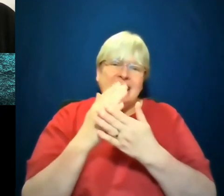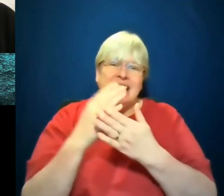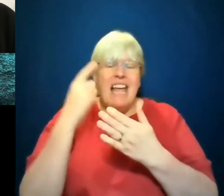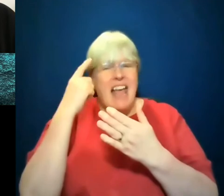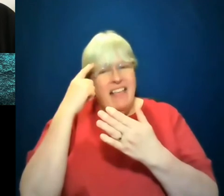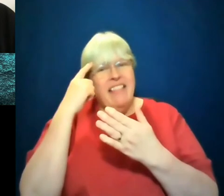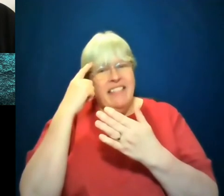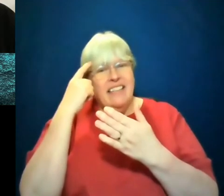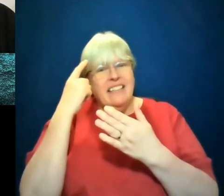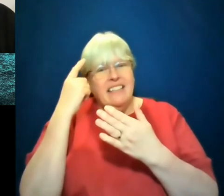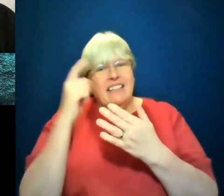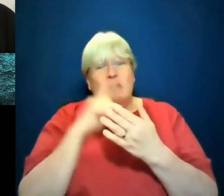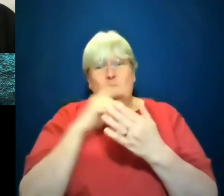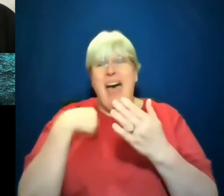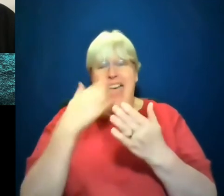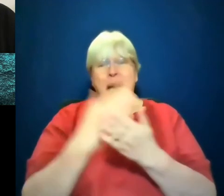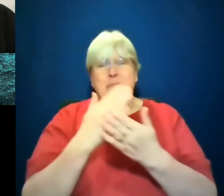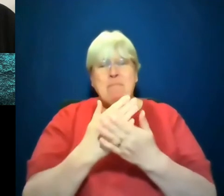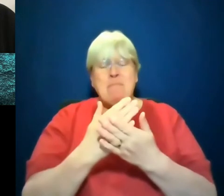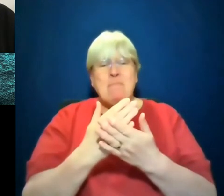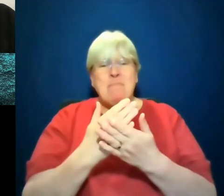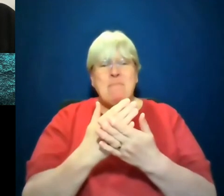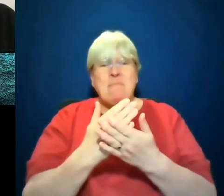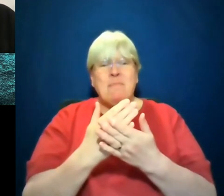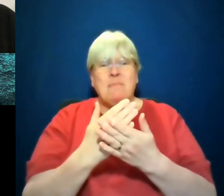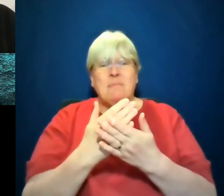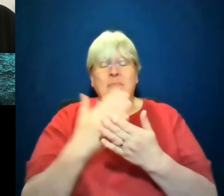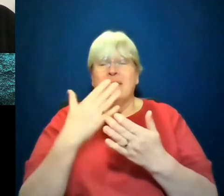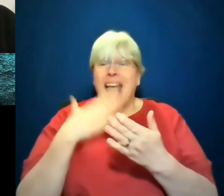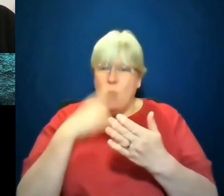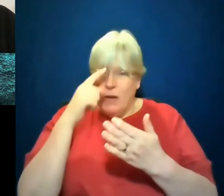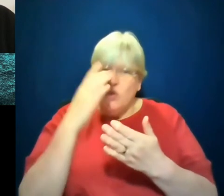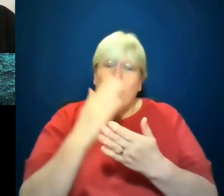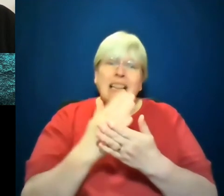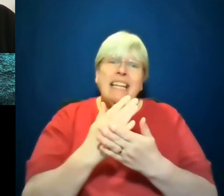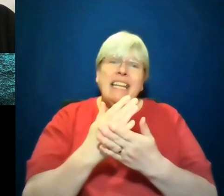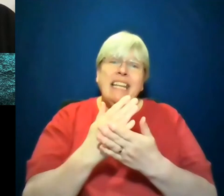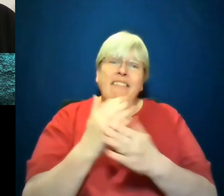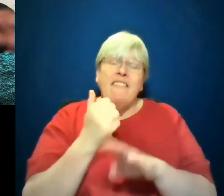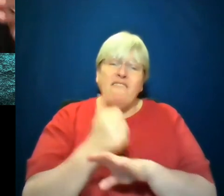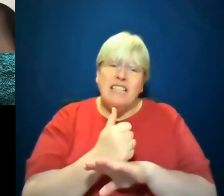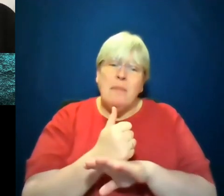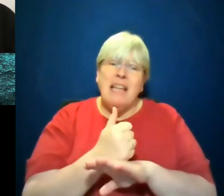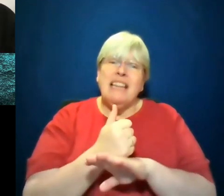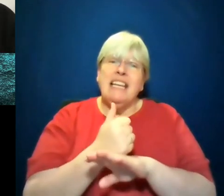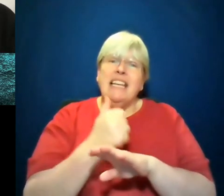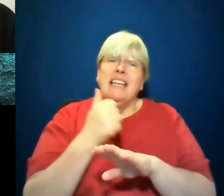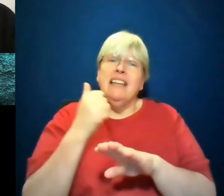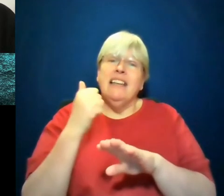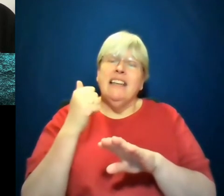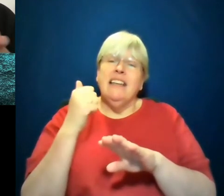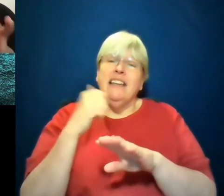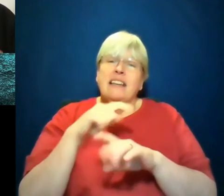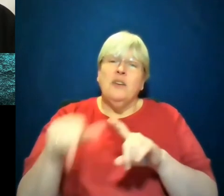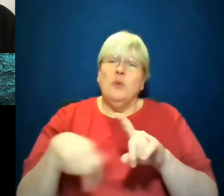am, which is that I want to believe, and I do believe fundamentally that we are brothers and